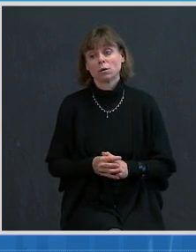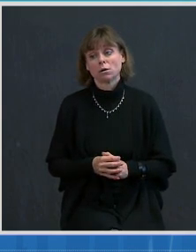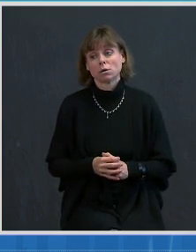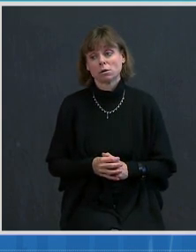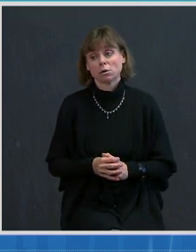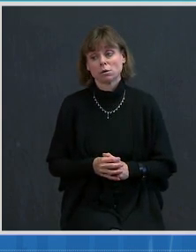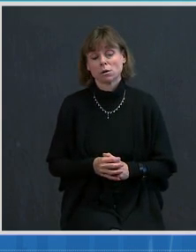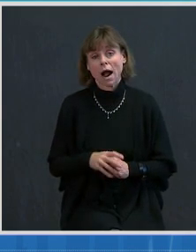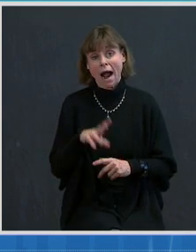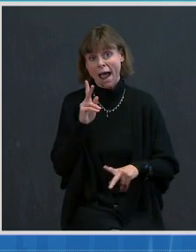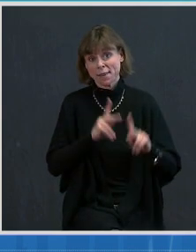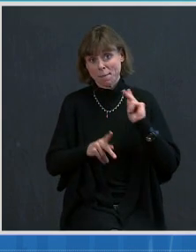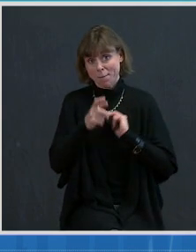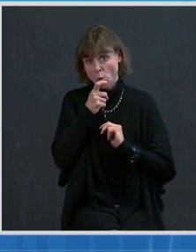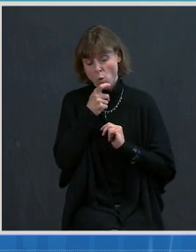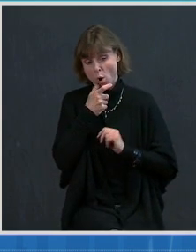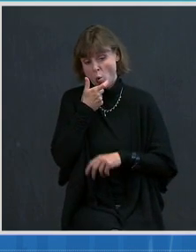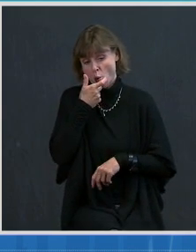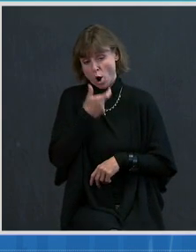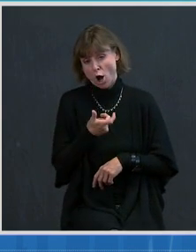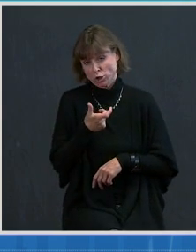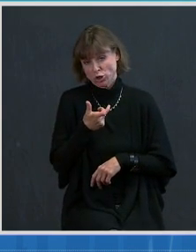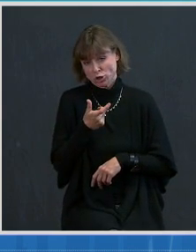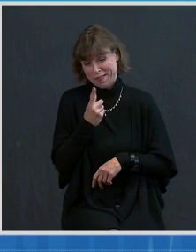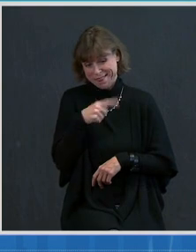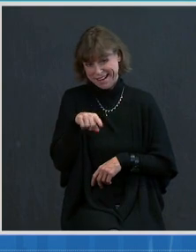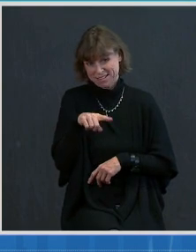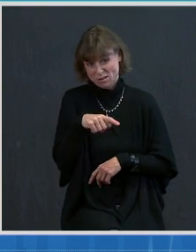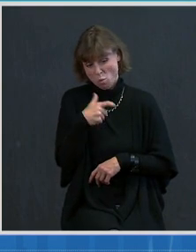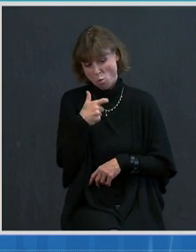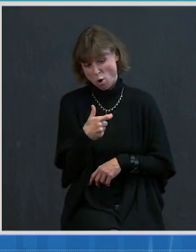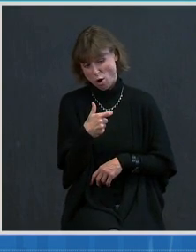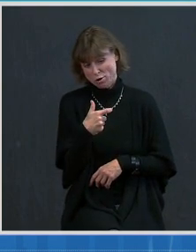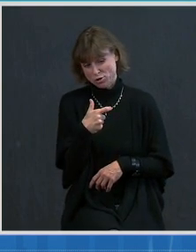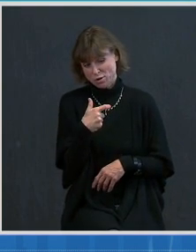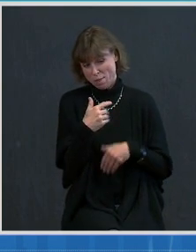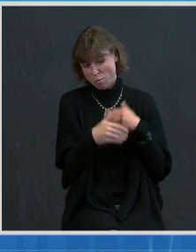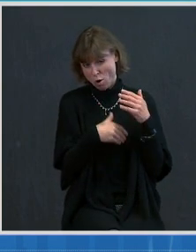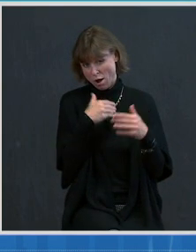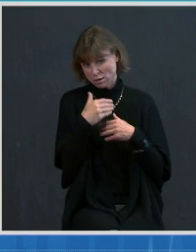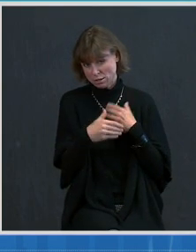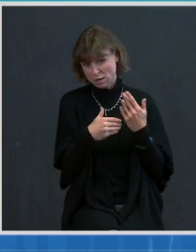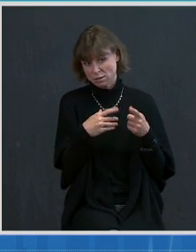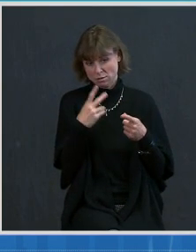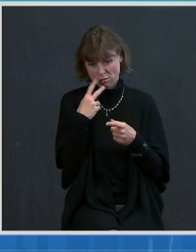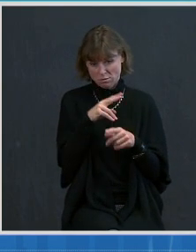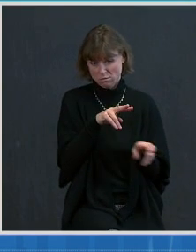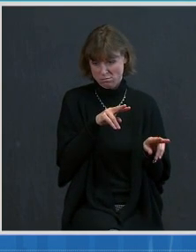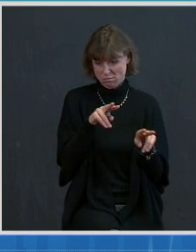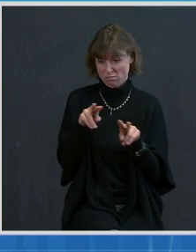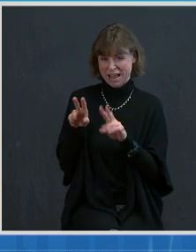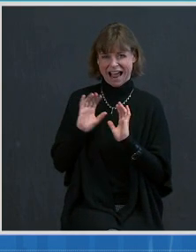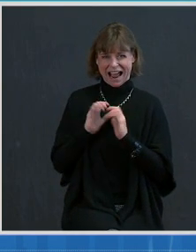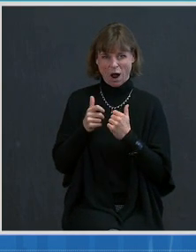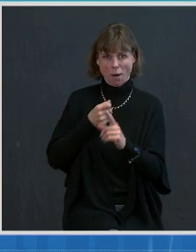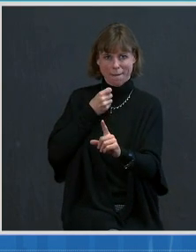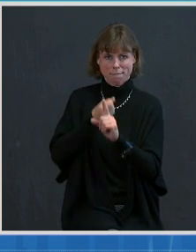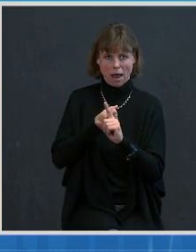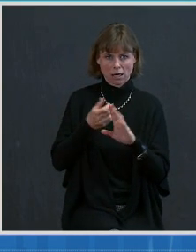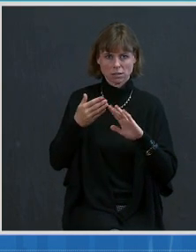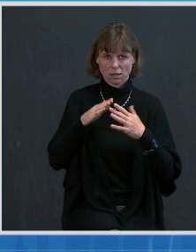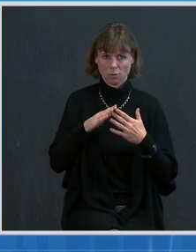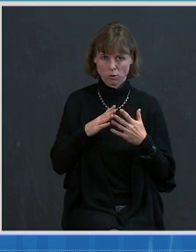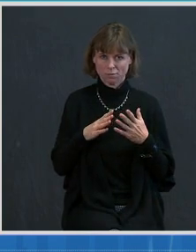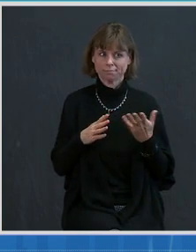and seeing the process and seeing how it has had an impact on them and in their communities, they increasingly